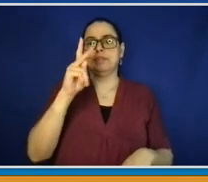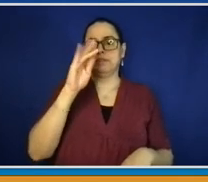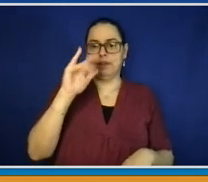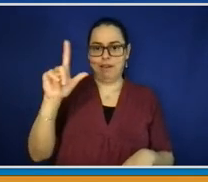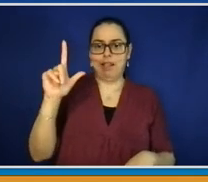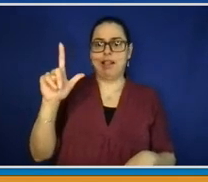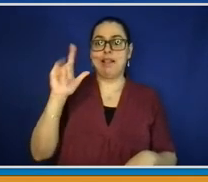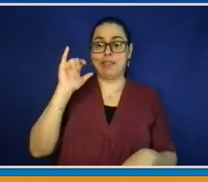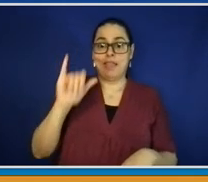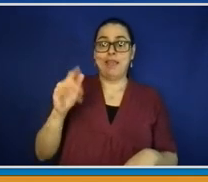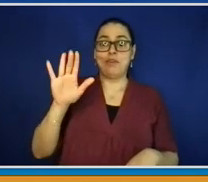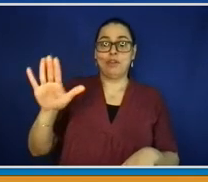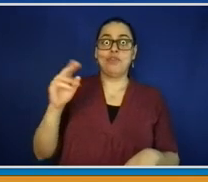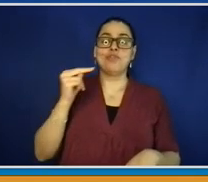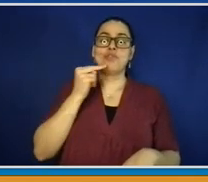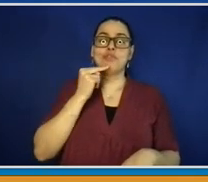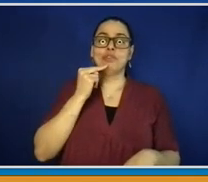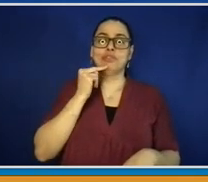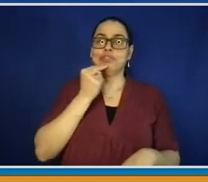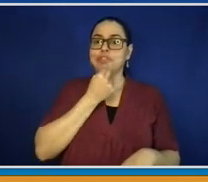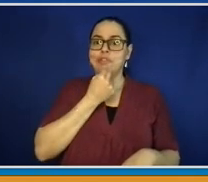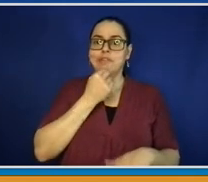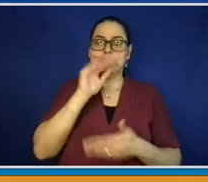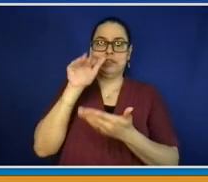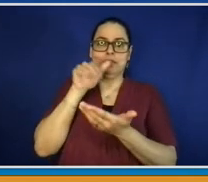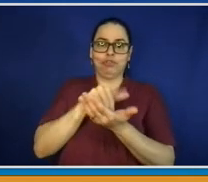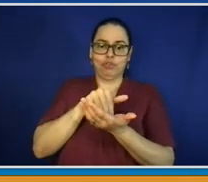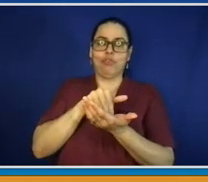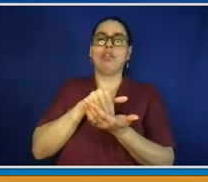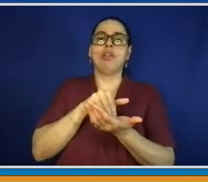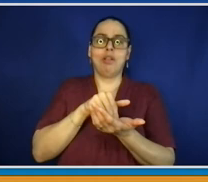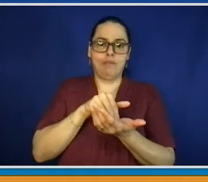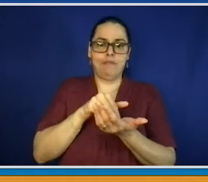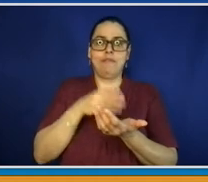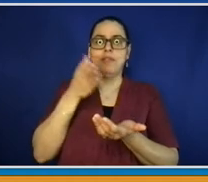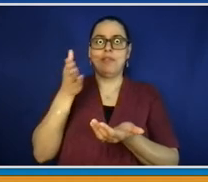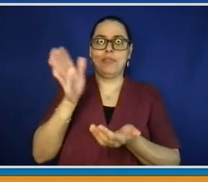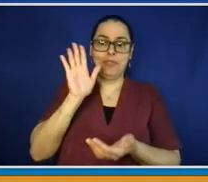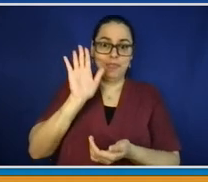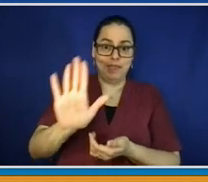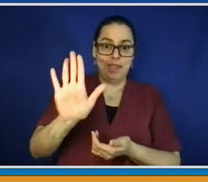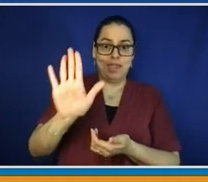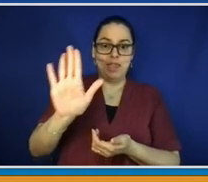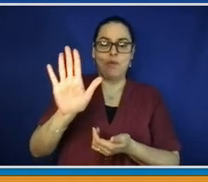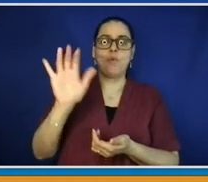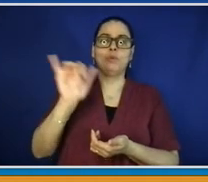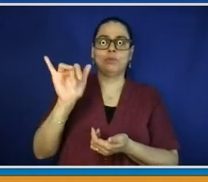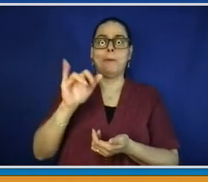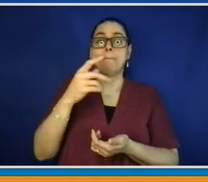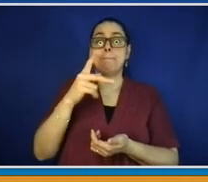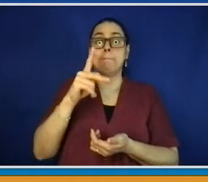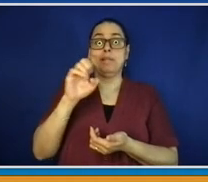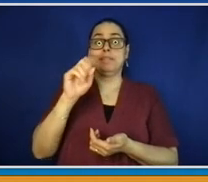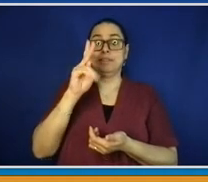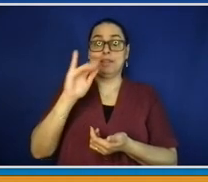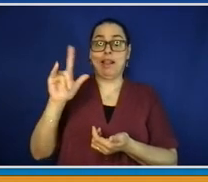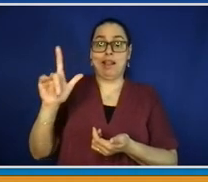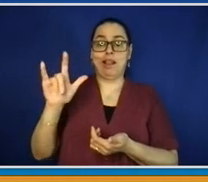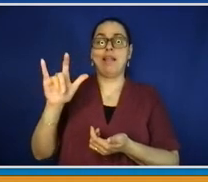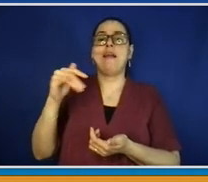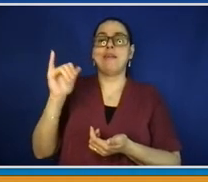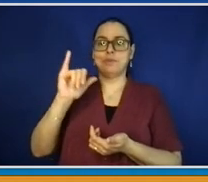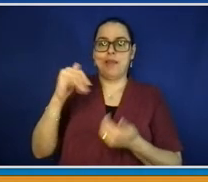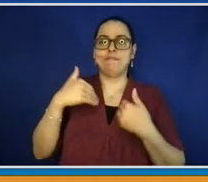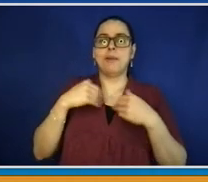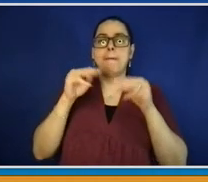Library, is located in the same area for Nelson Avenue, downtown Peekskill. Right opposite Peekskill City Hall. And at the Peekskill Lincoln Depot Museum,